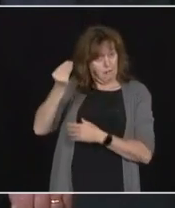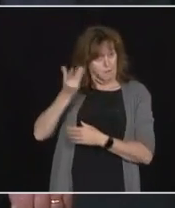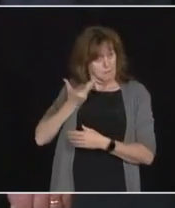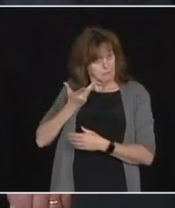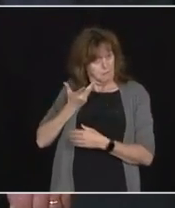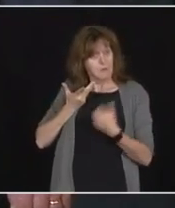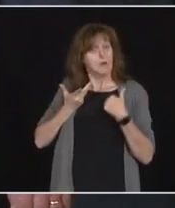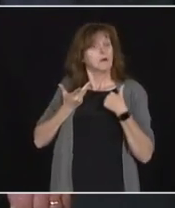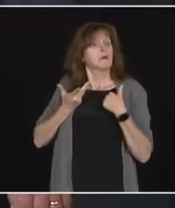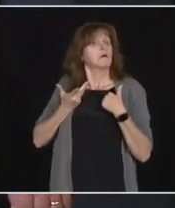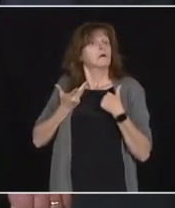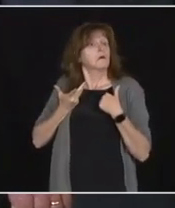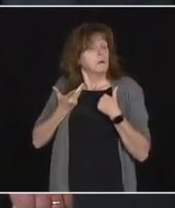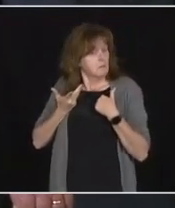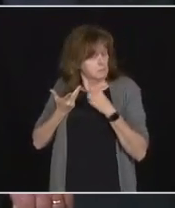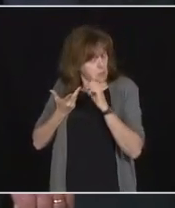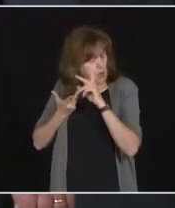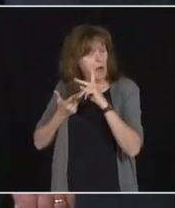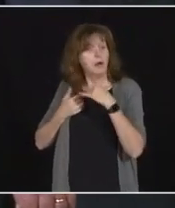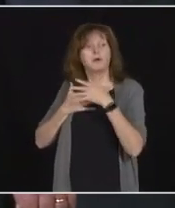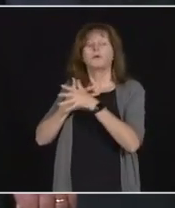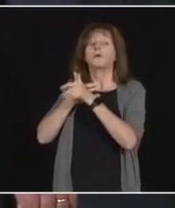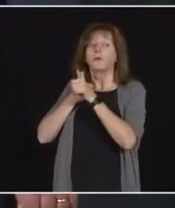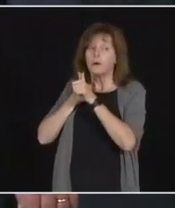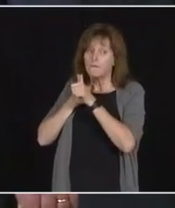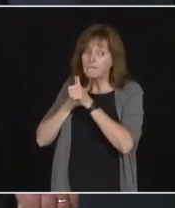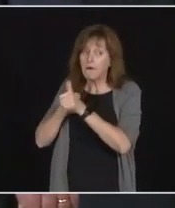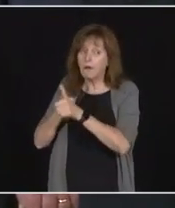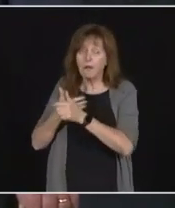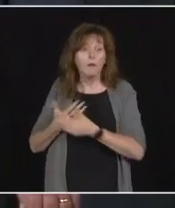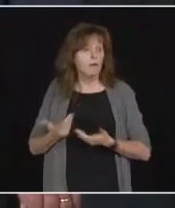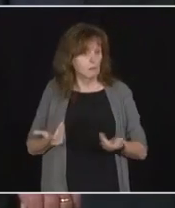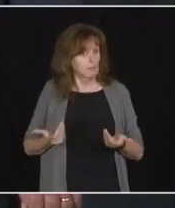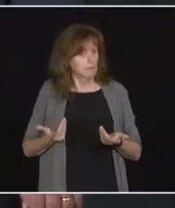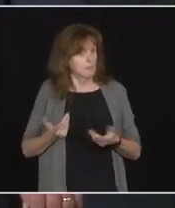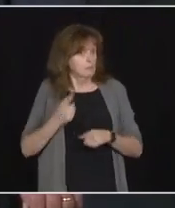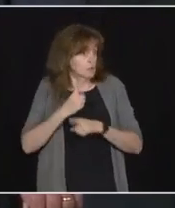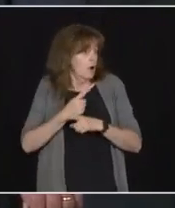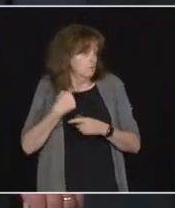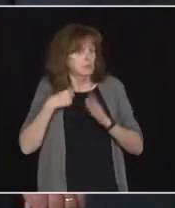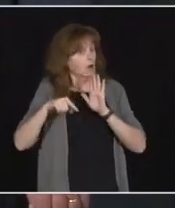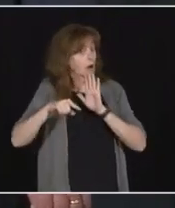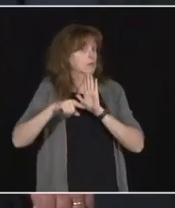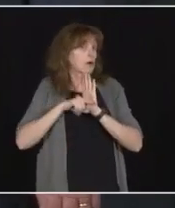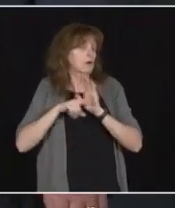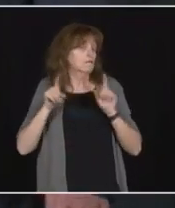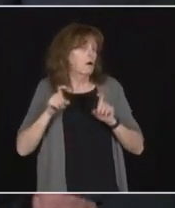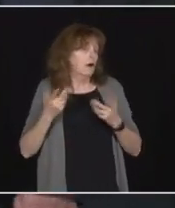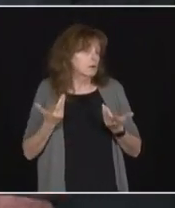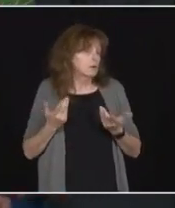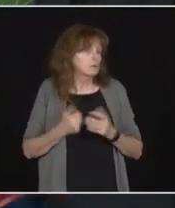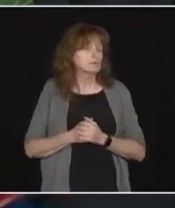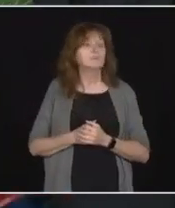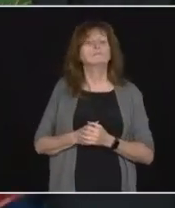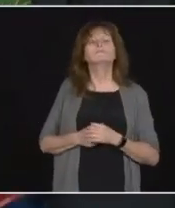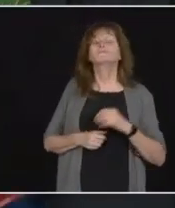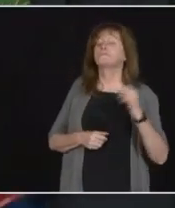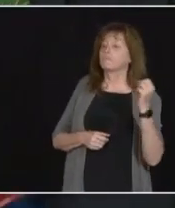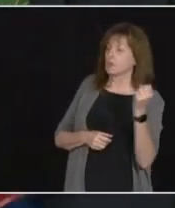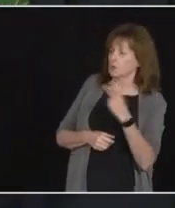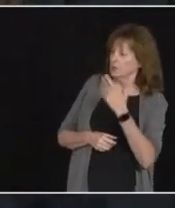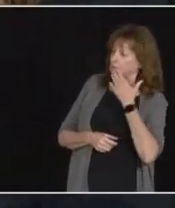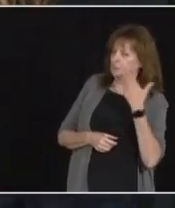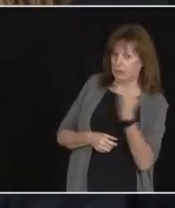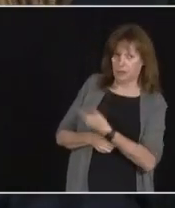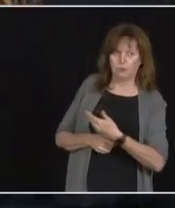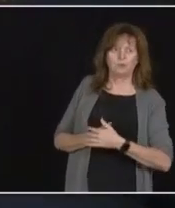is what I did. And my test results came back negative, of course. Follow-up. Thank you. My